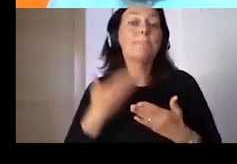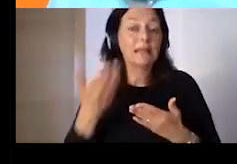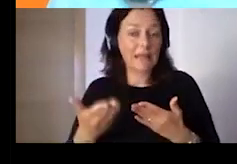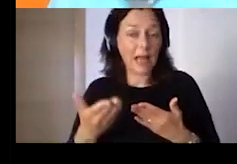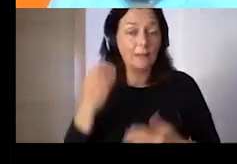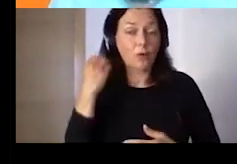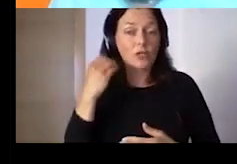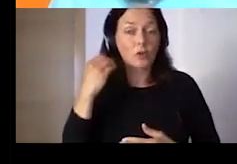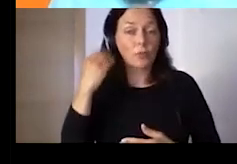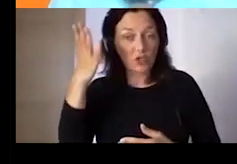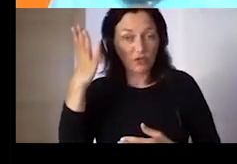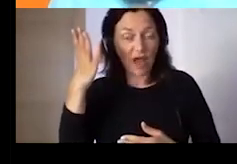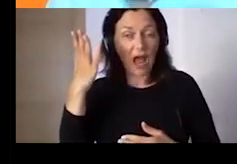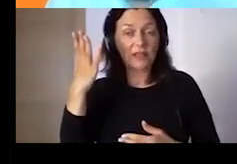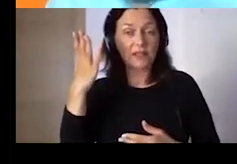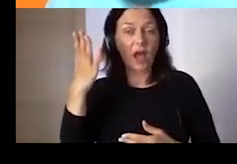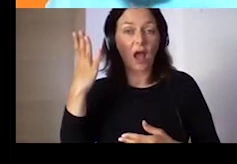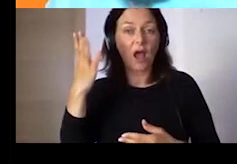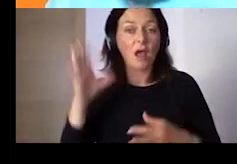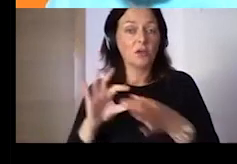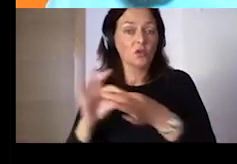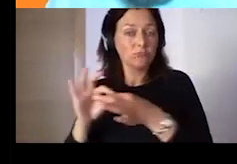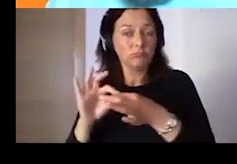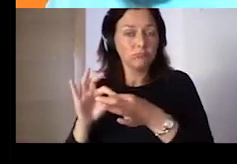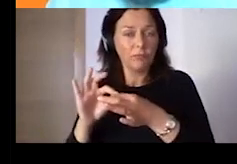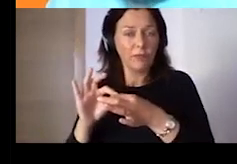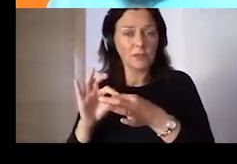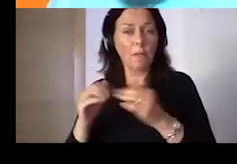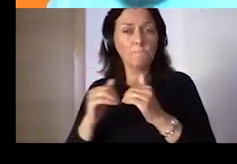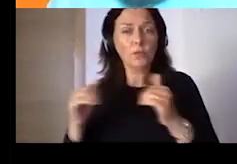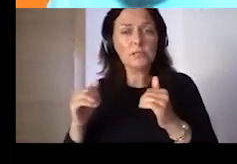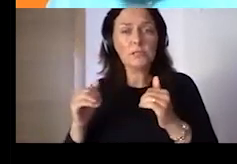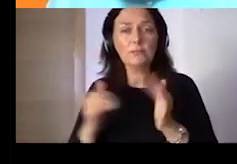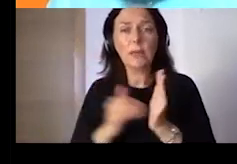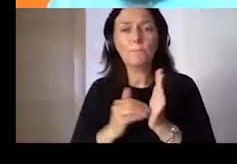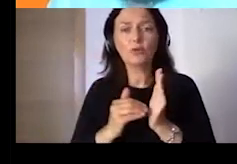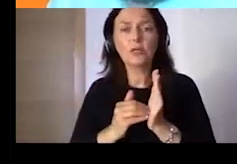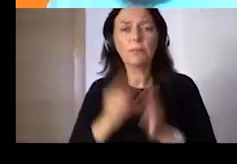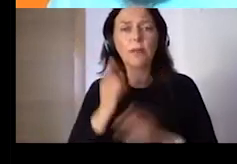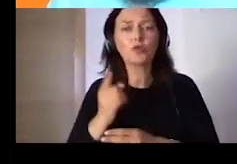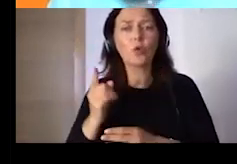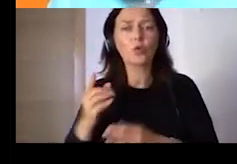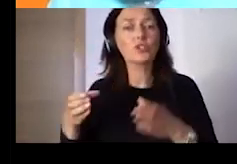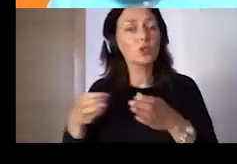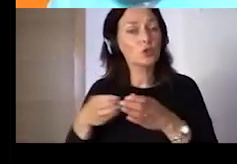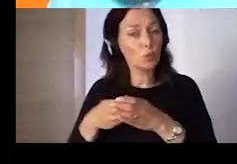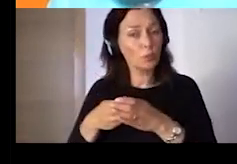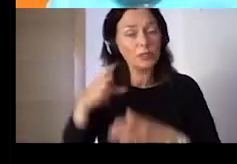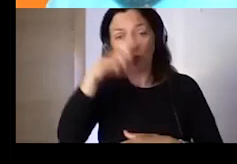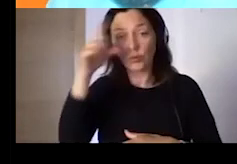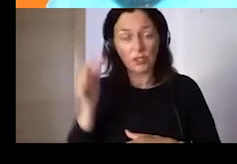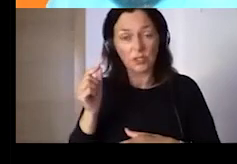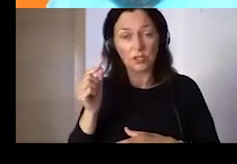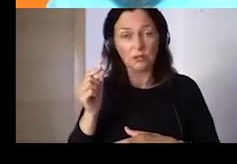needs, it's already enough. To do really ensure quality, what we suggest is first to